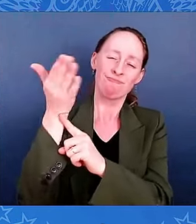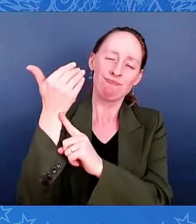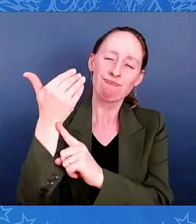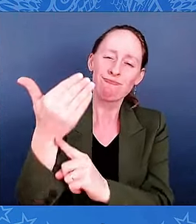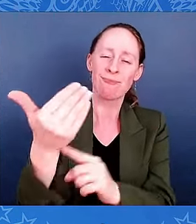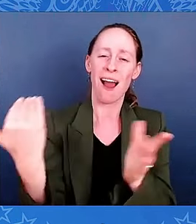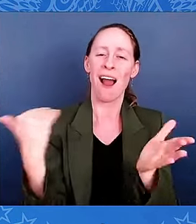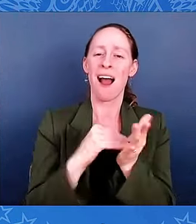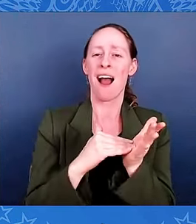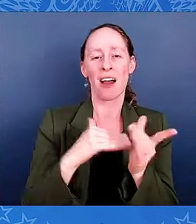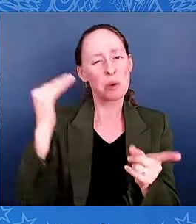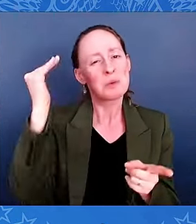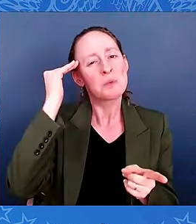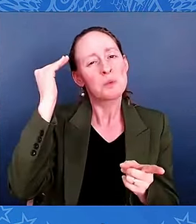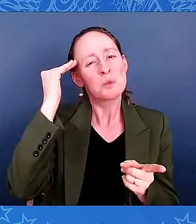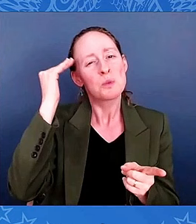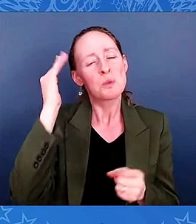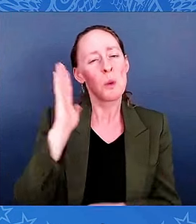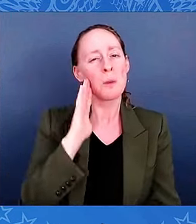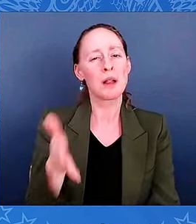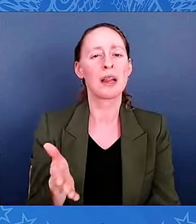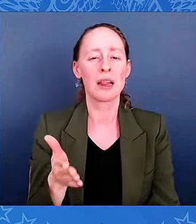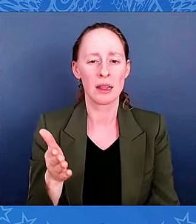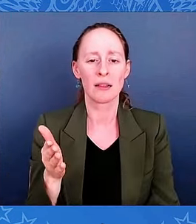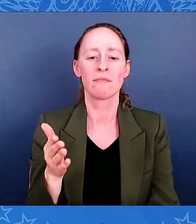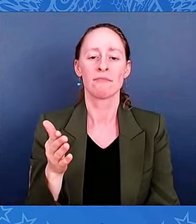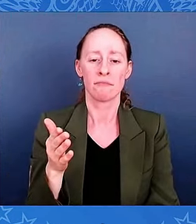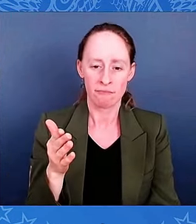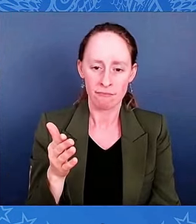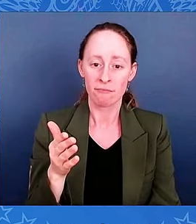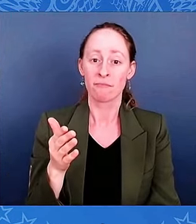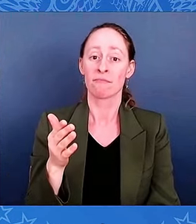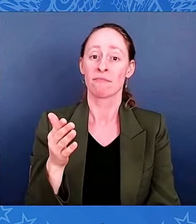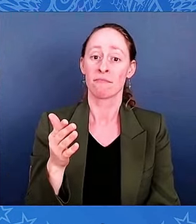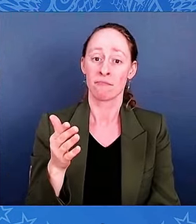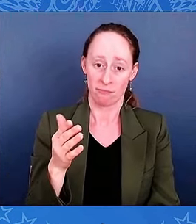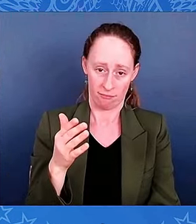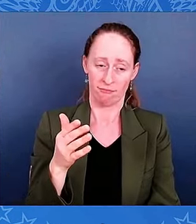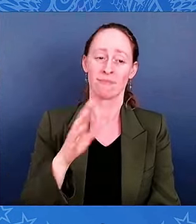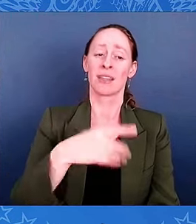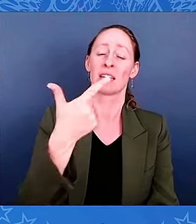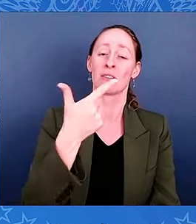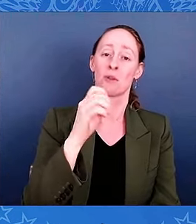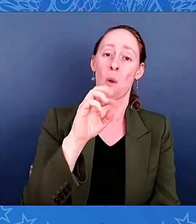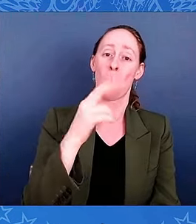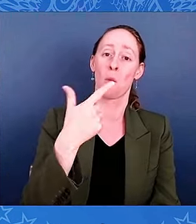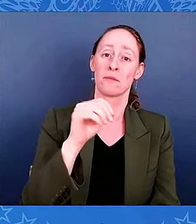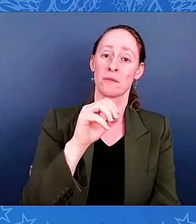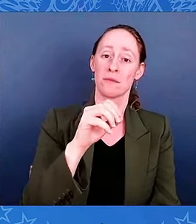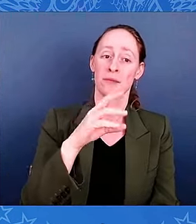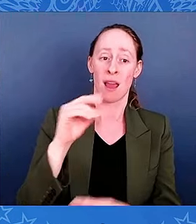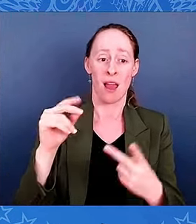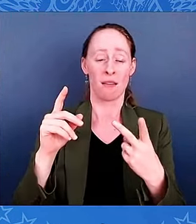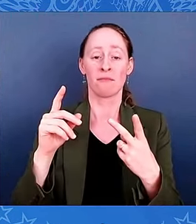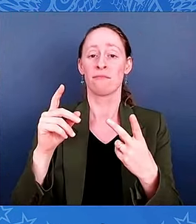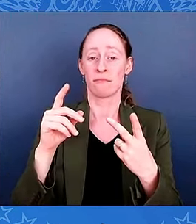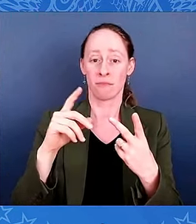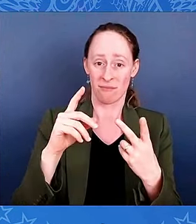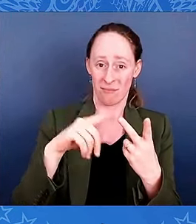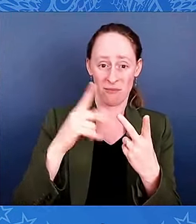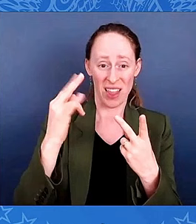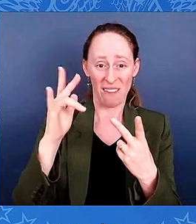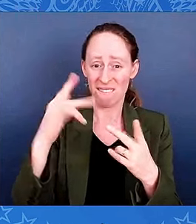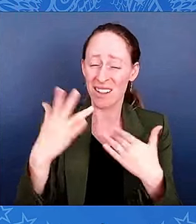end, George and Philip believed in the United States of America, the only nation on Earth founded on an